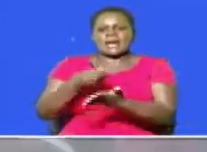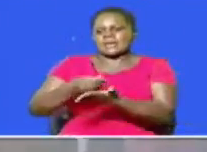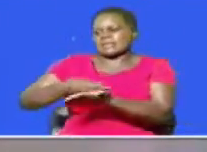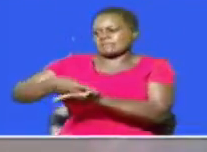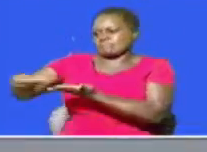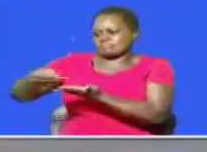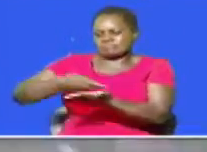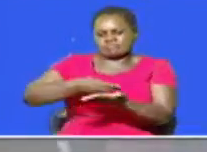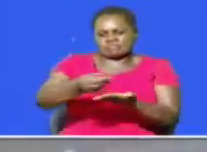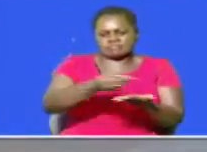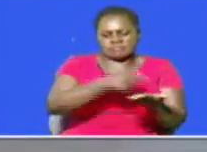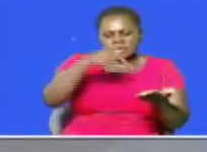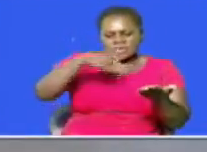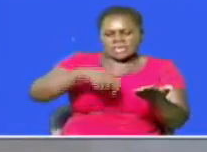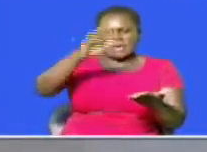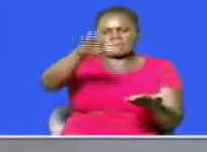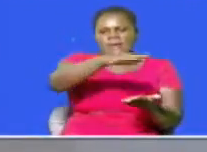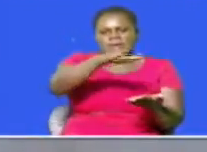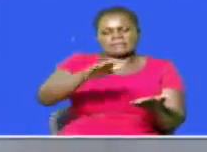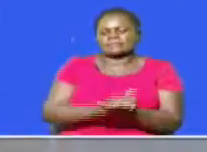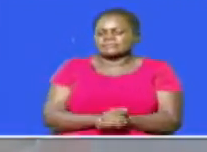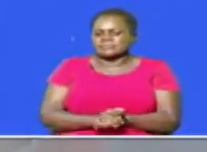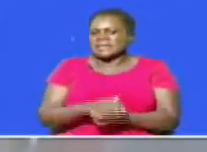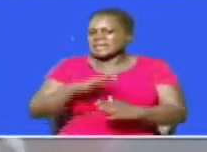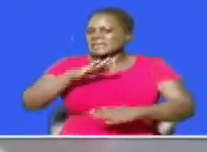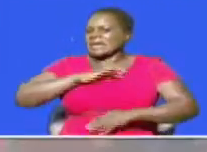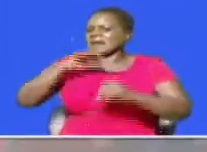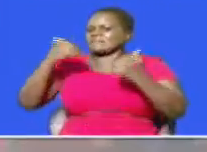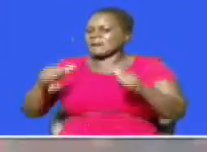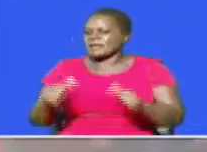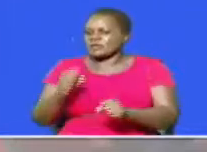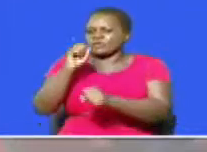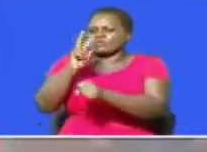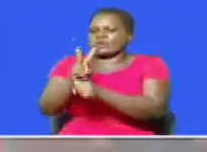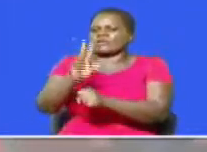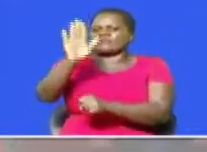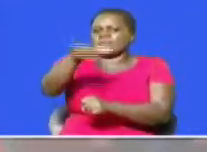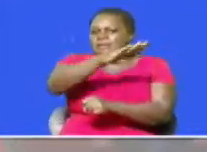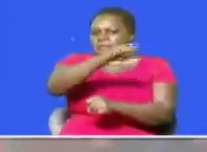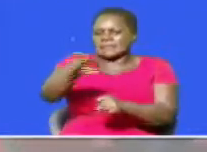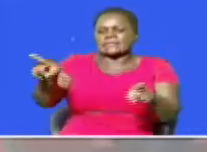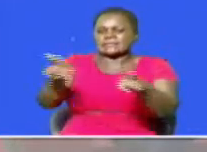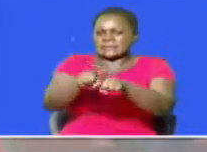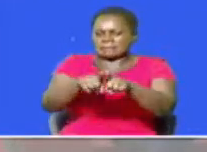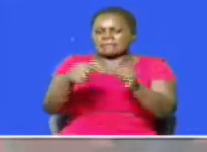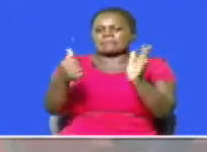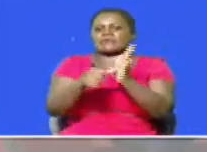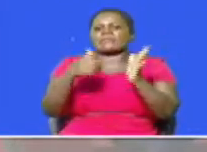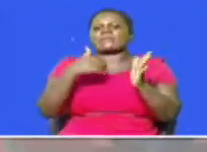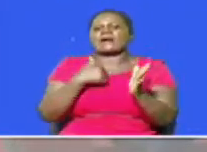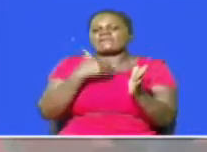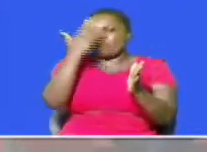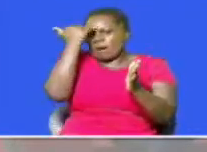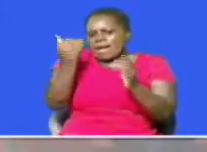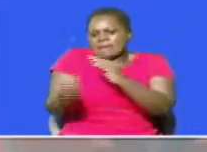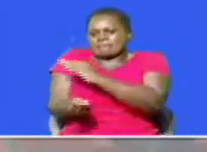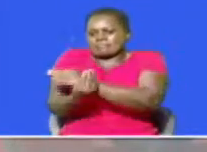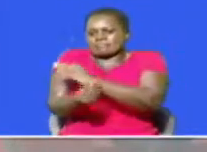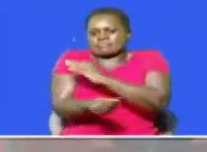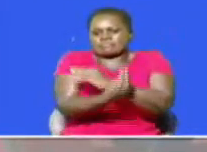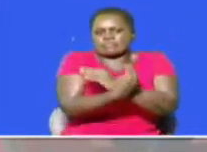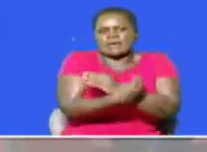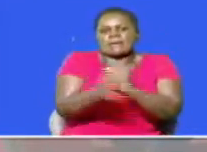changing hearts in this house and if that was not enough the 12th parliament will also be haunted by claims of bribery